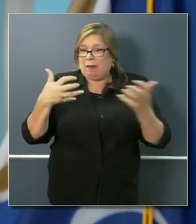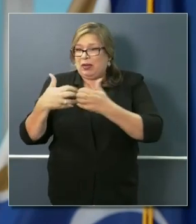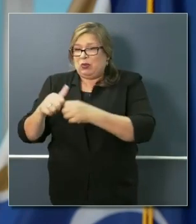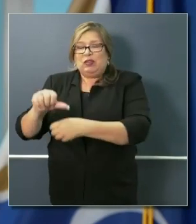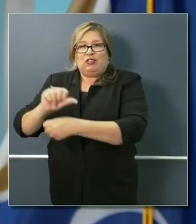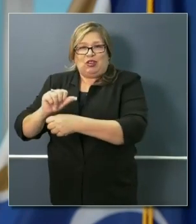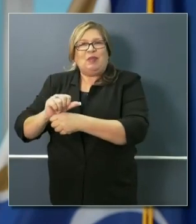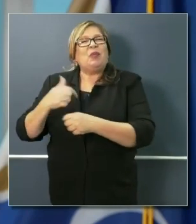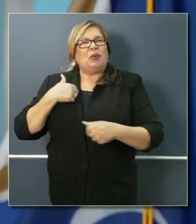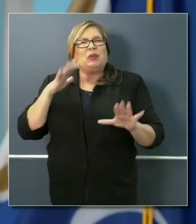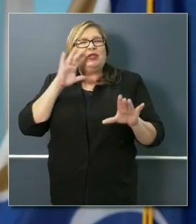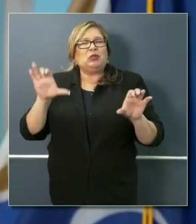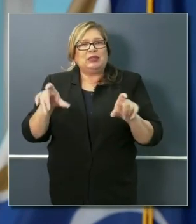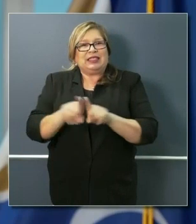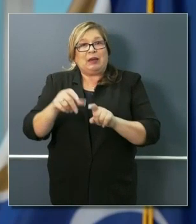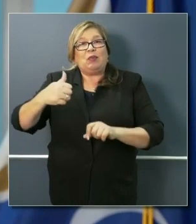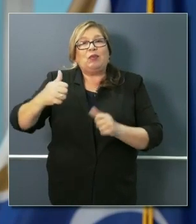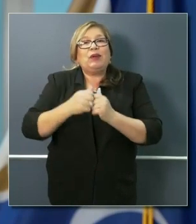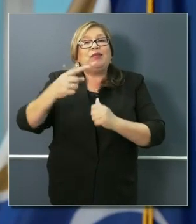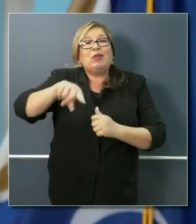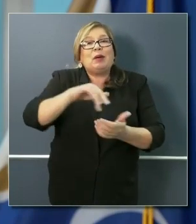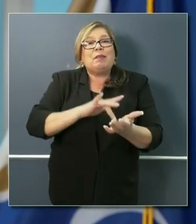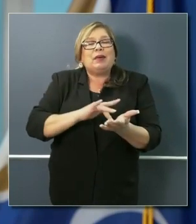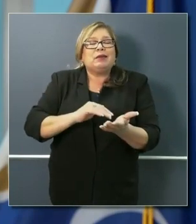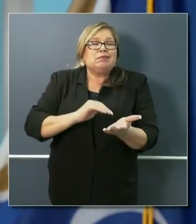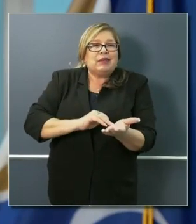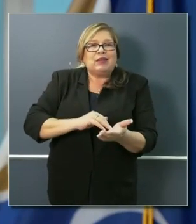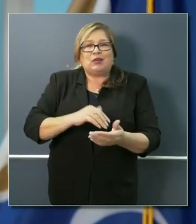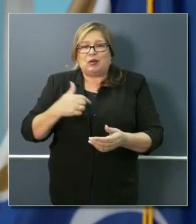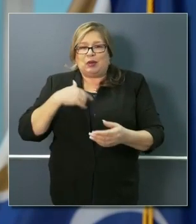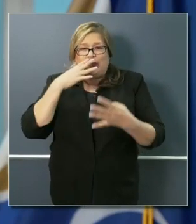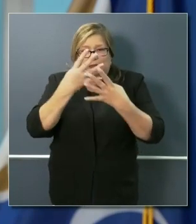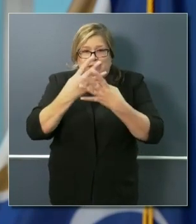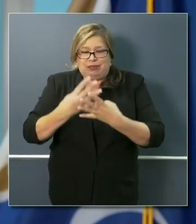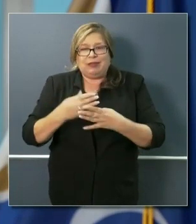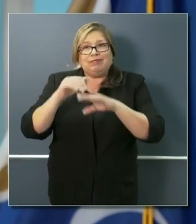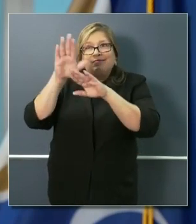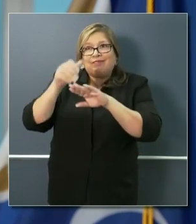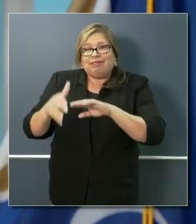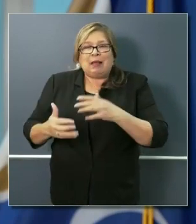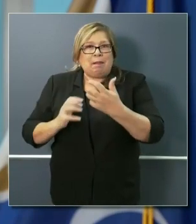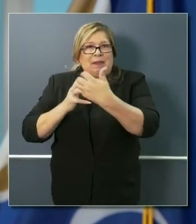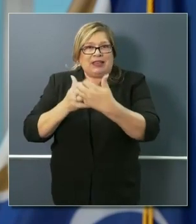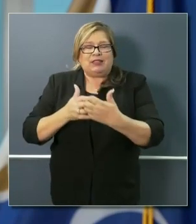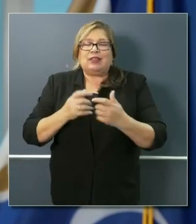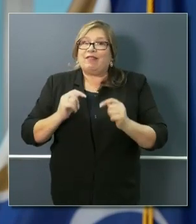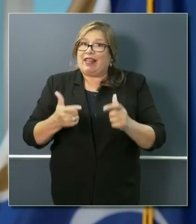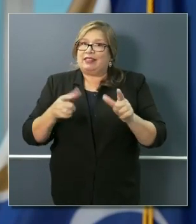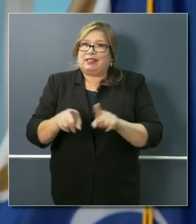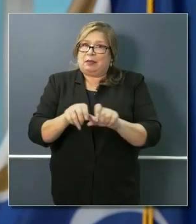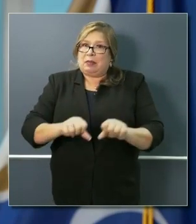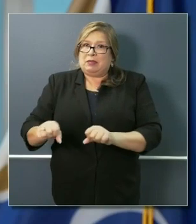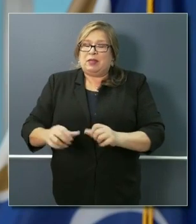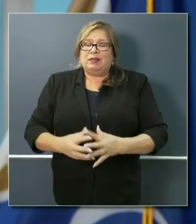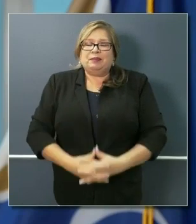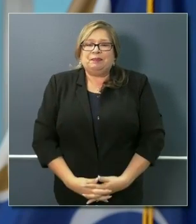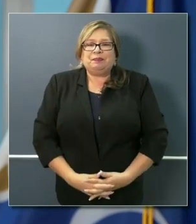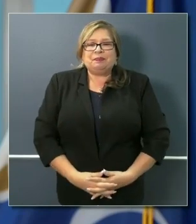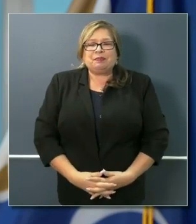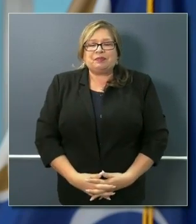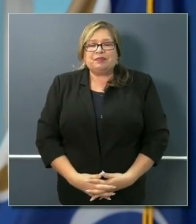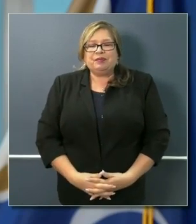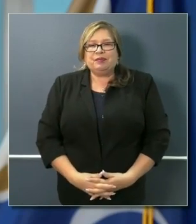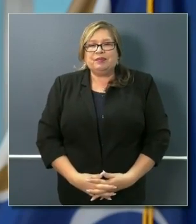that we are going to respond as quickly as we can. And in terms of response, let me just continue to make this point.